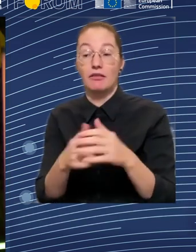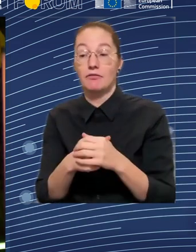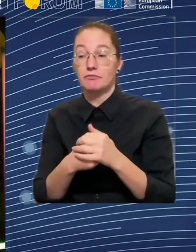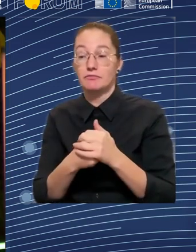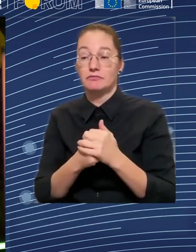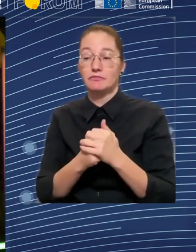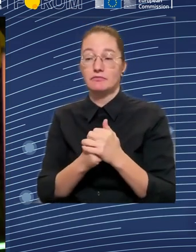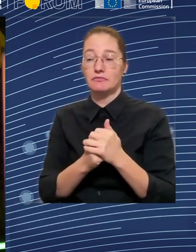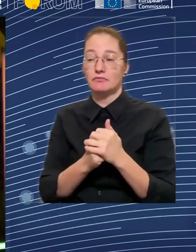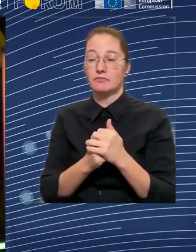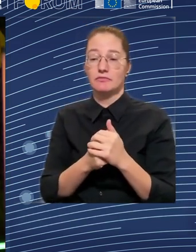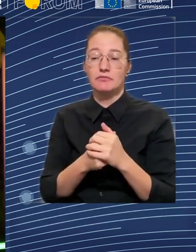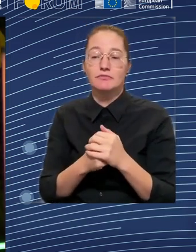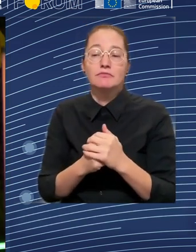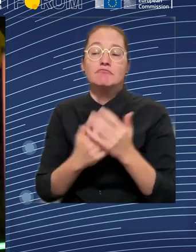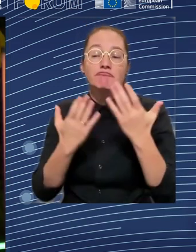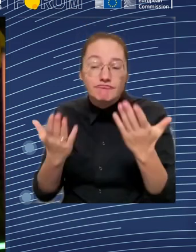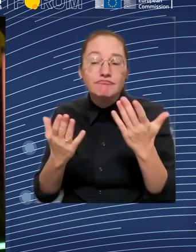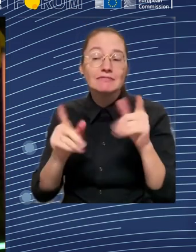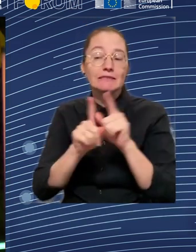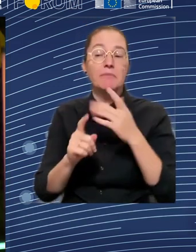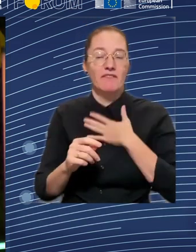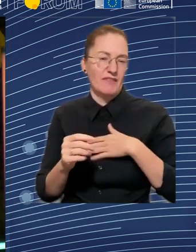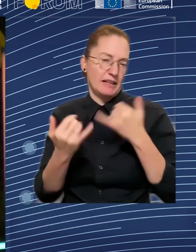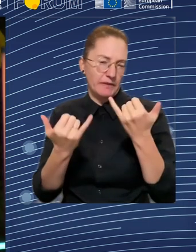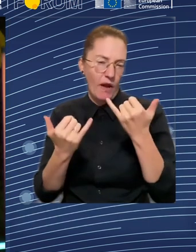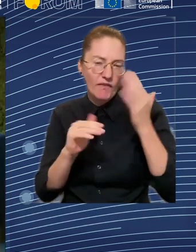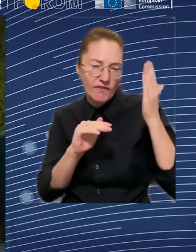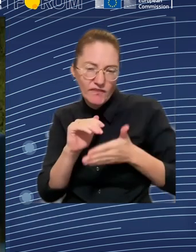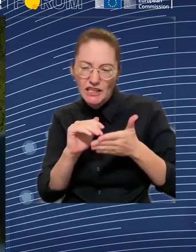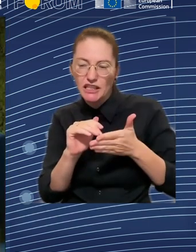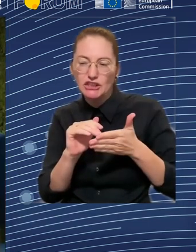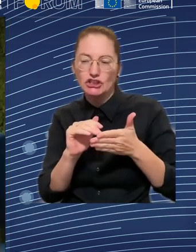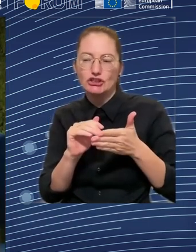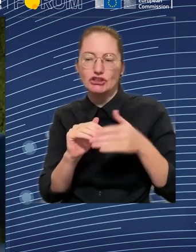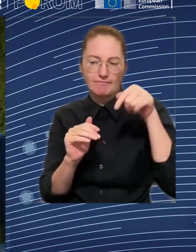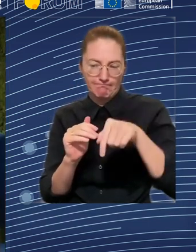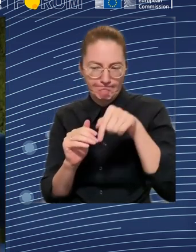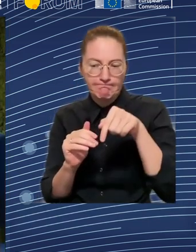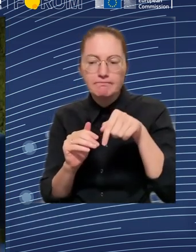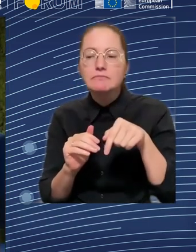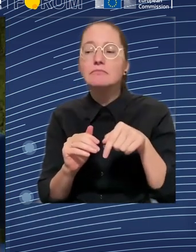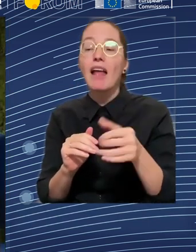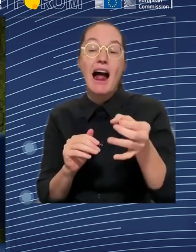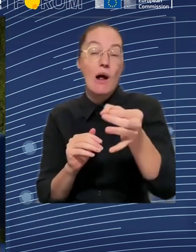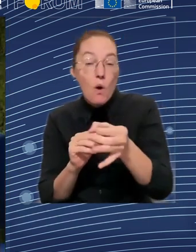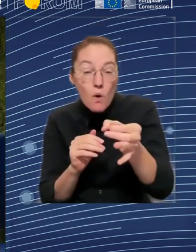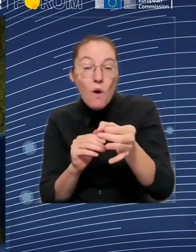collaborate with our citizens, we can foster on innovation and collaboration, and we